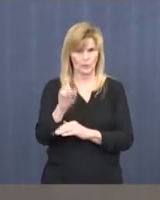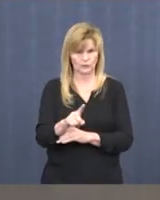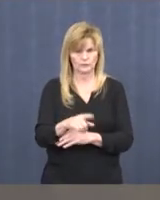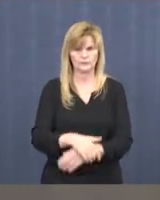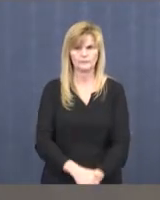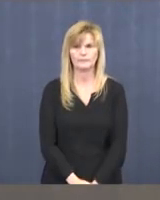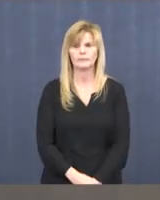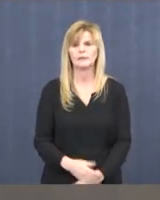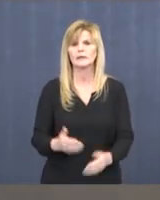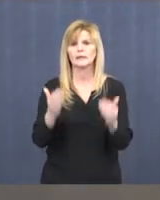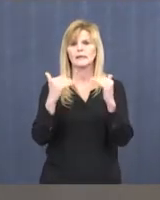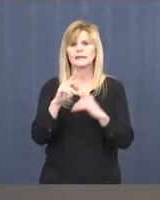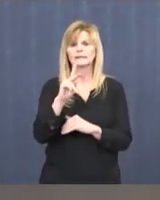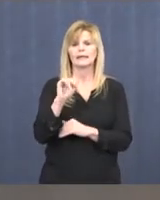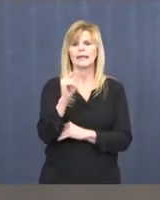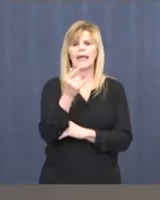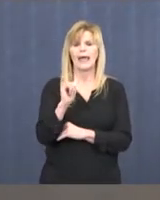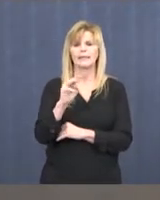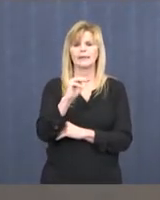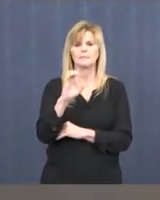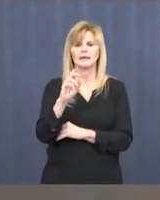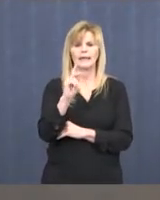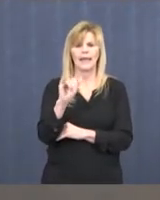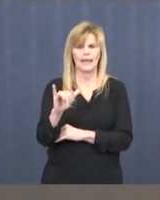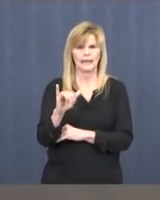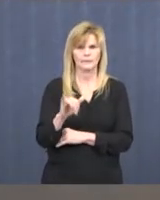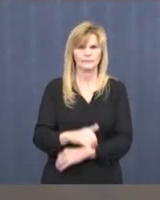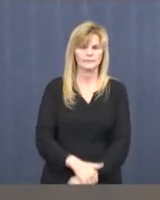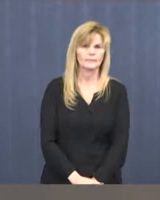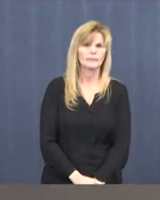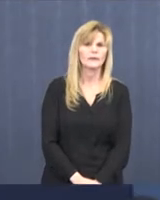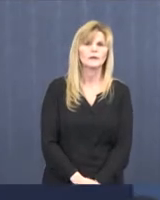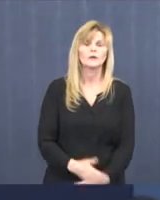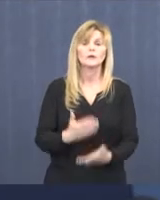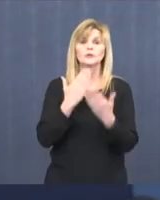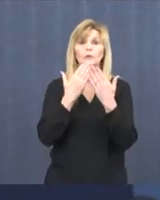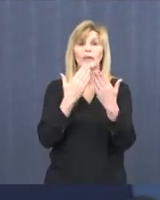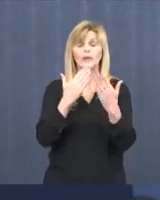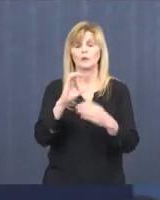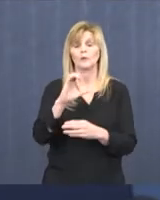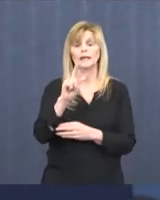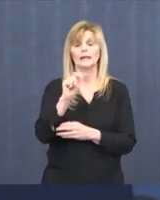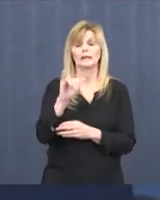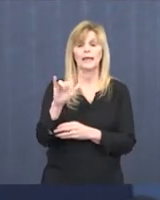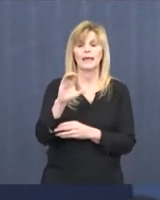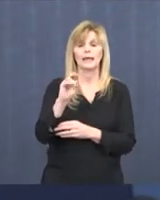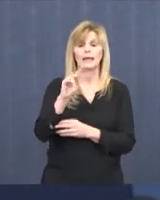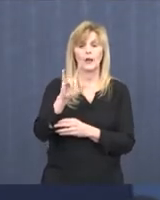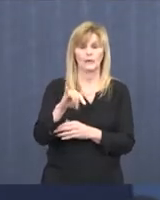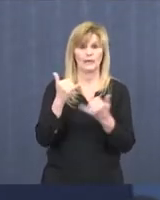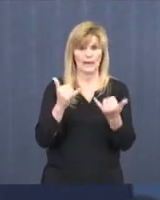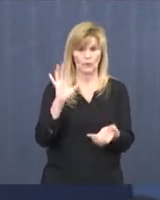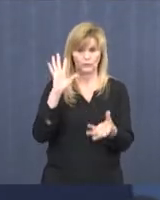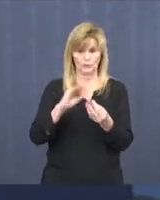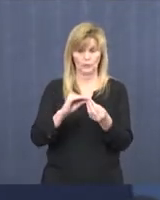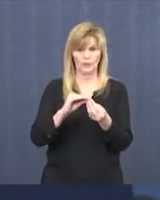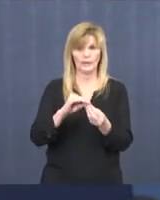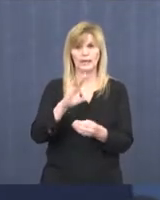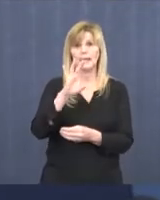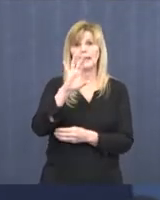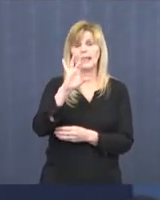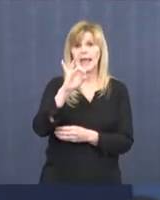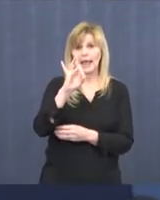Health, Kathy McKay to talk. Thank you. So in Clay County, we are now at eight lab